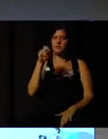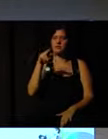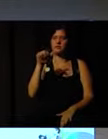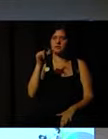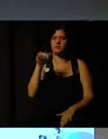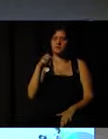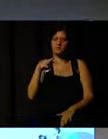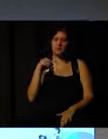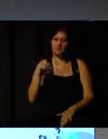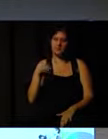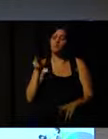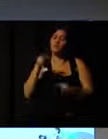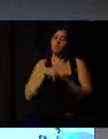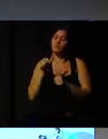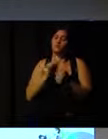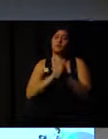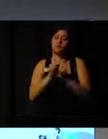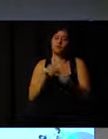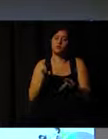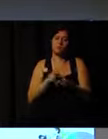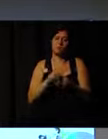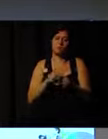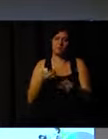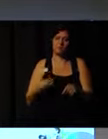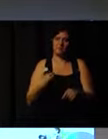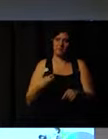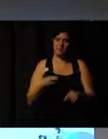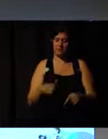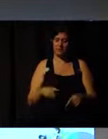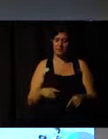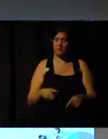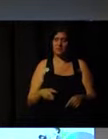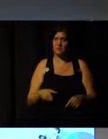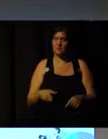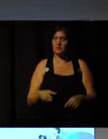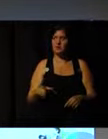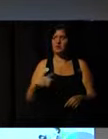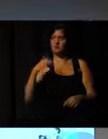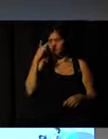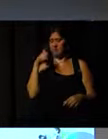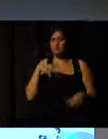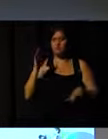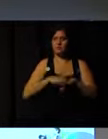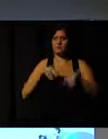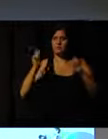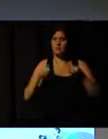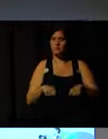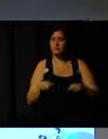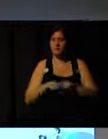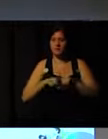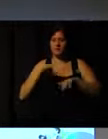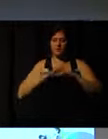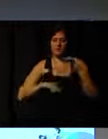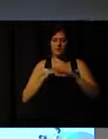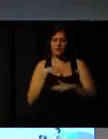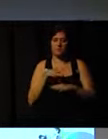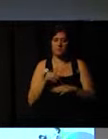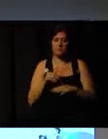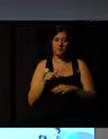organization, as in our case, needs people that have more skills and more competence than in the past.